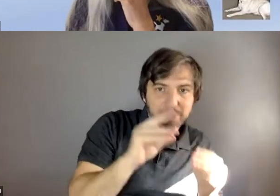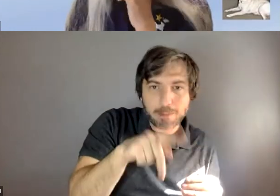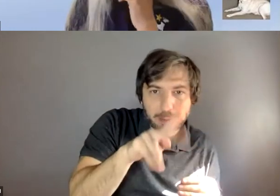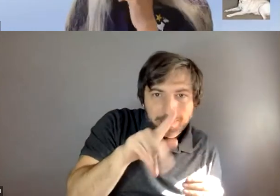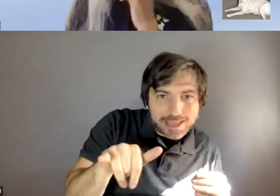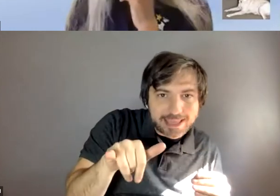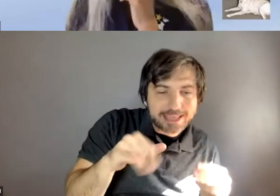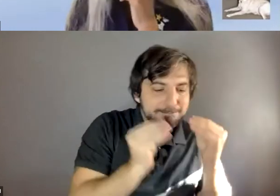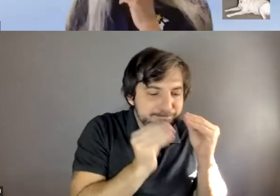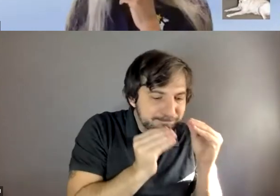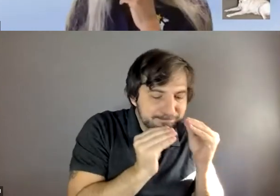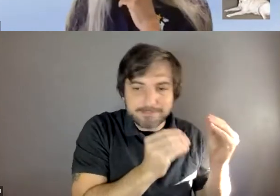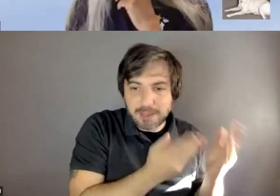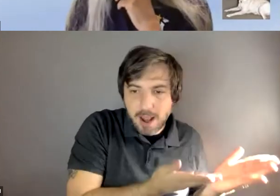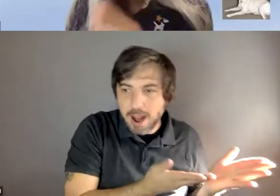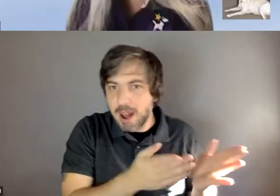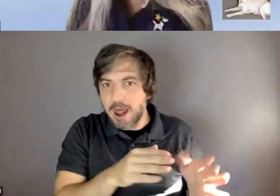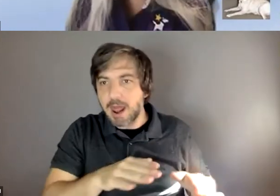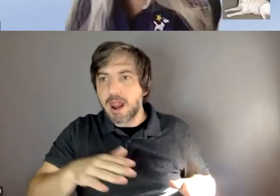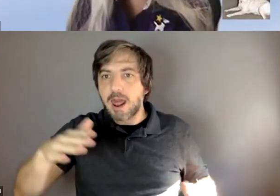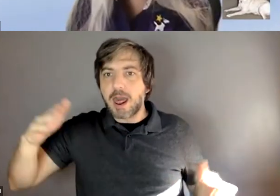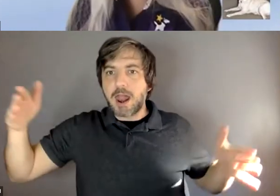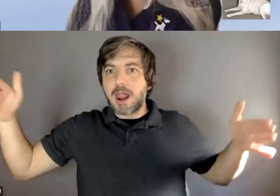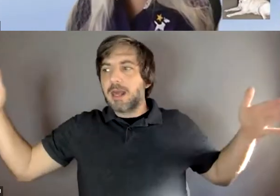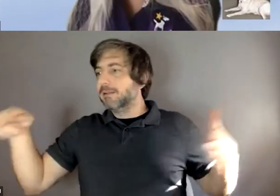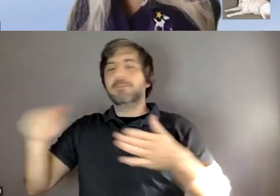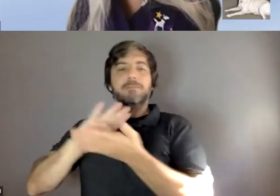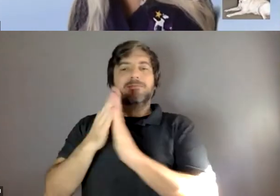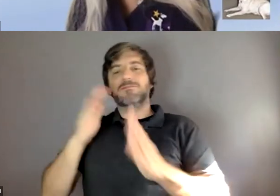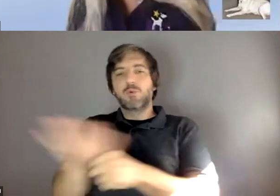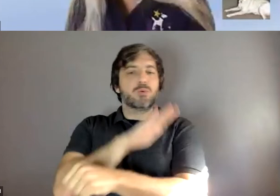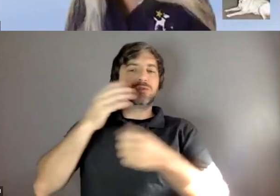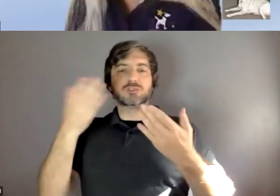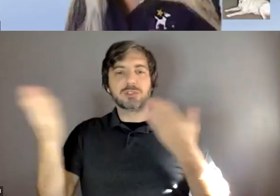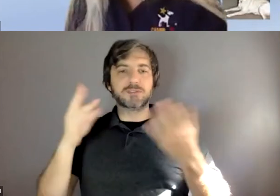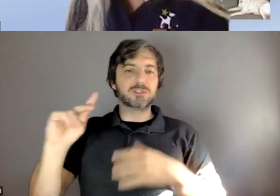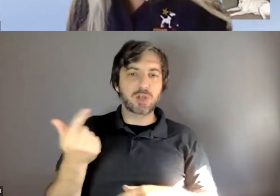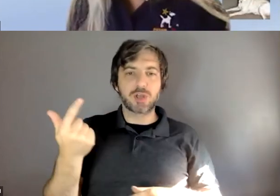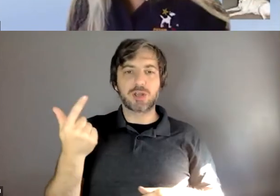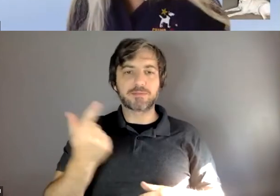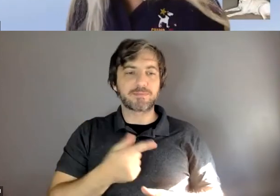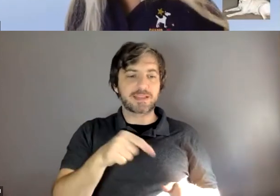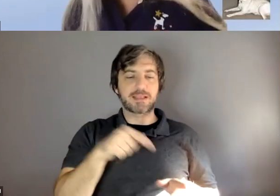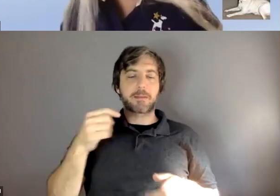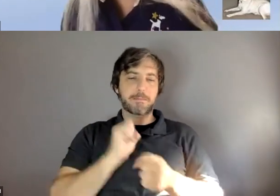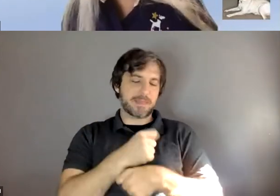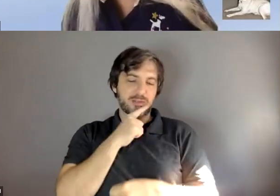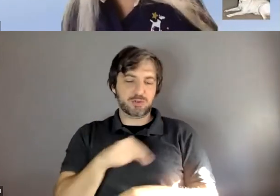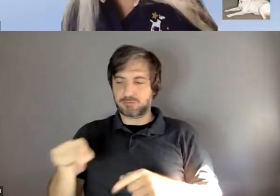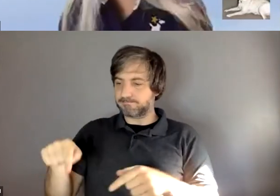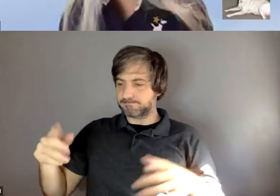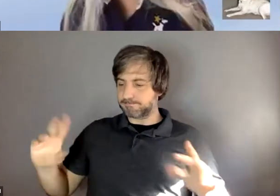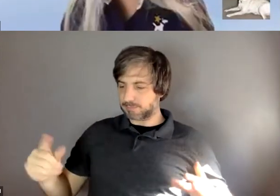service or facility dog nola is also responsible for ensuring each dog's future partner is ready to be a great partner for their dog